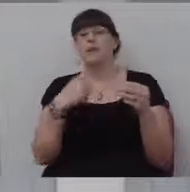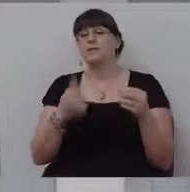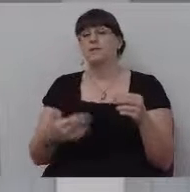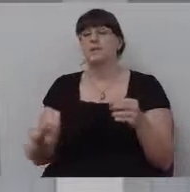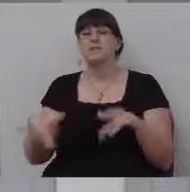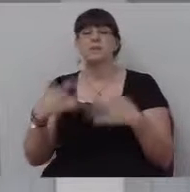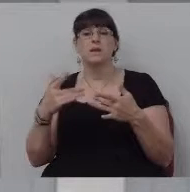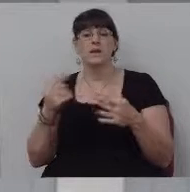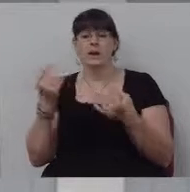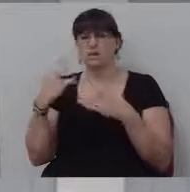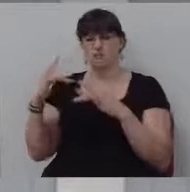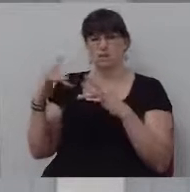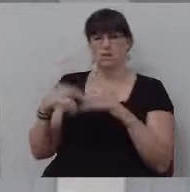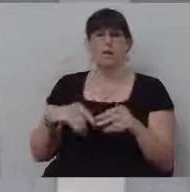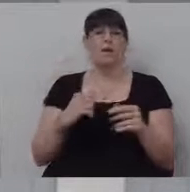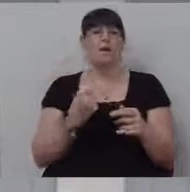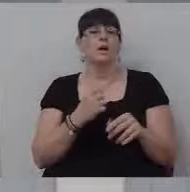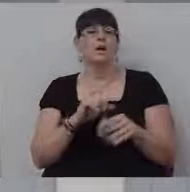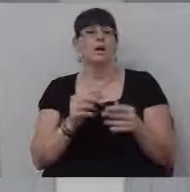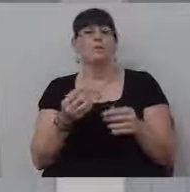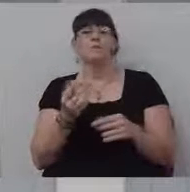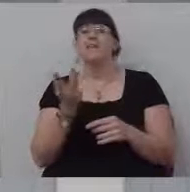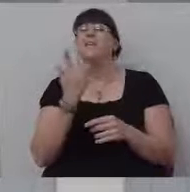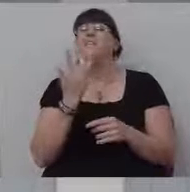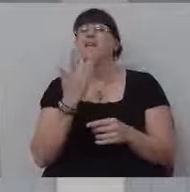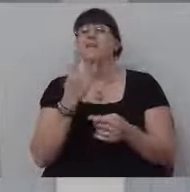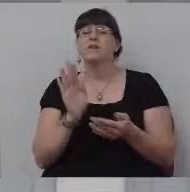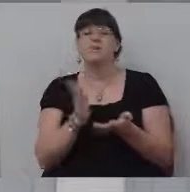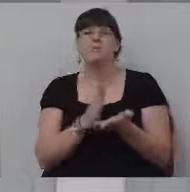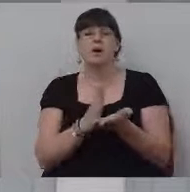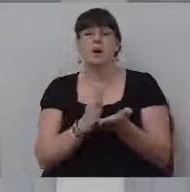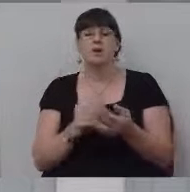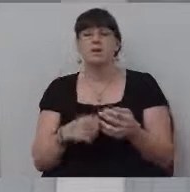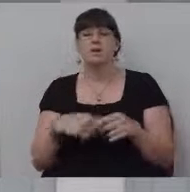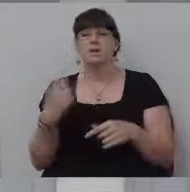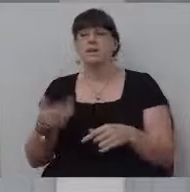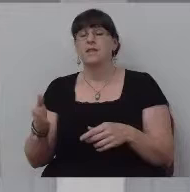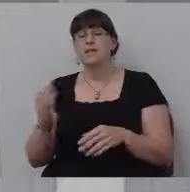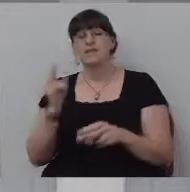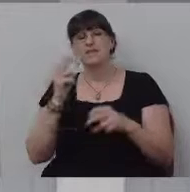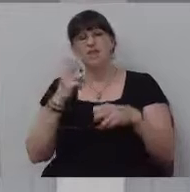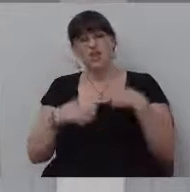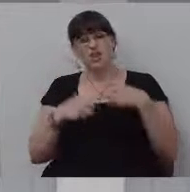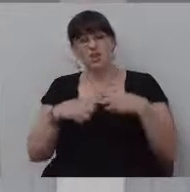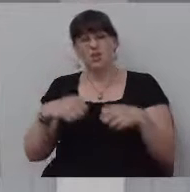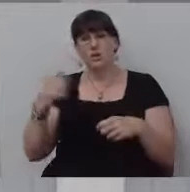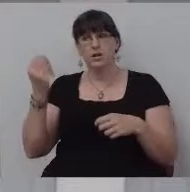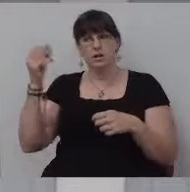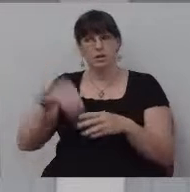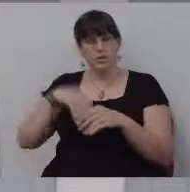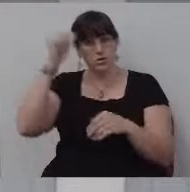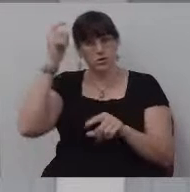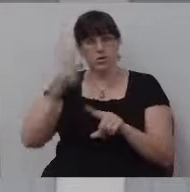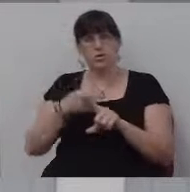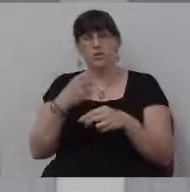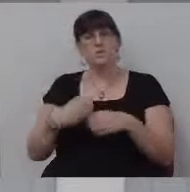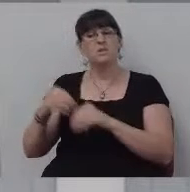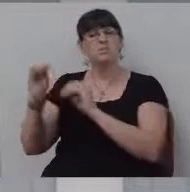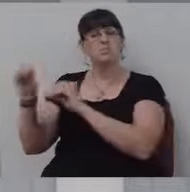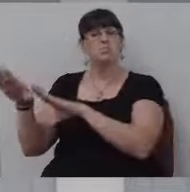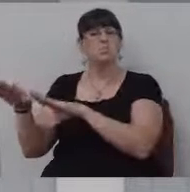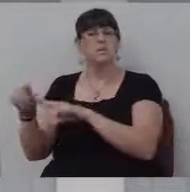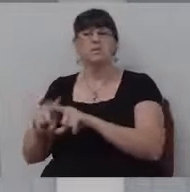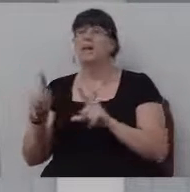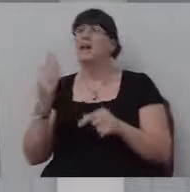passages that are favorites and some passages that maybe are harder to, to learn from. So we kind of leave them alone. I just want to thank you for